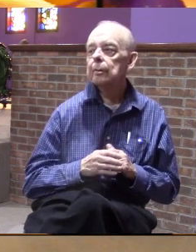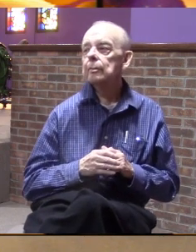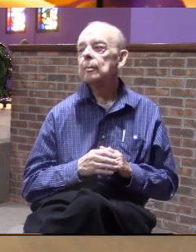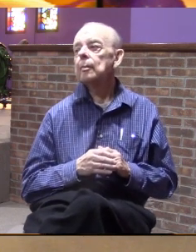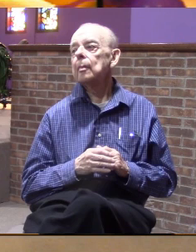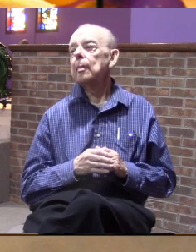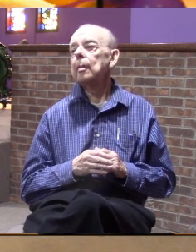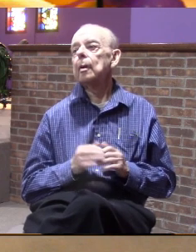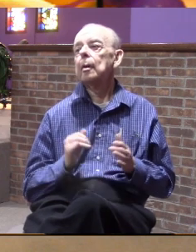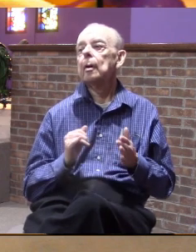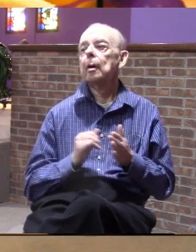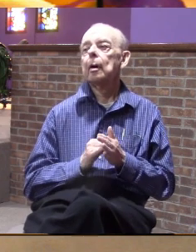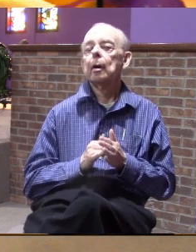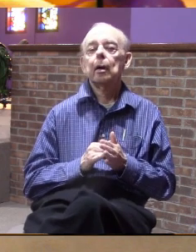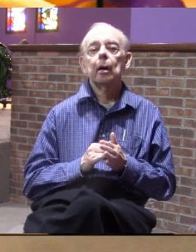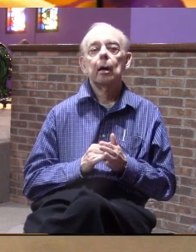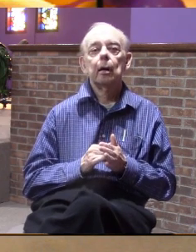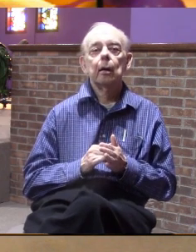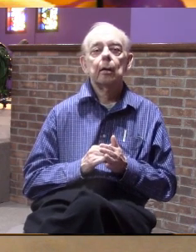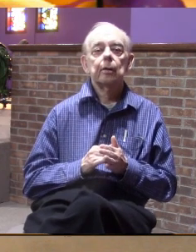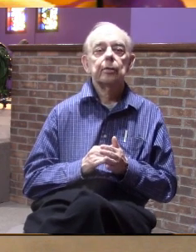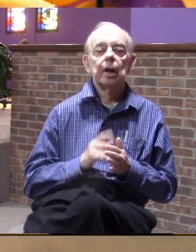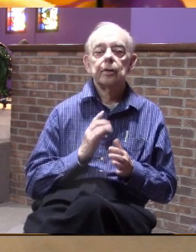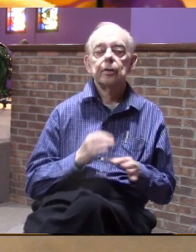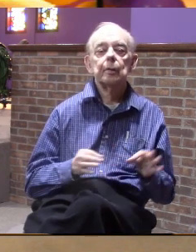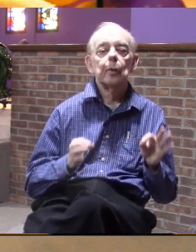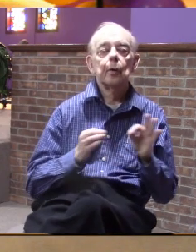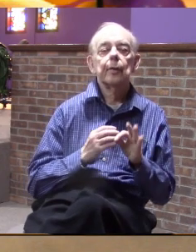and that's all that matters